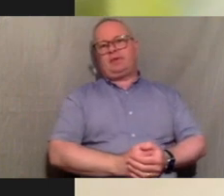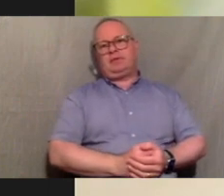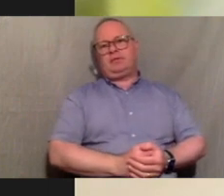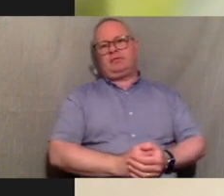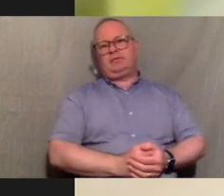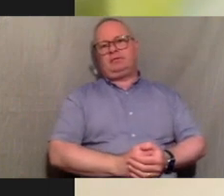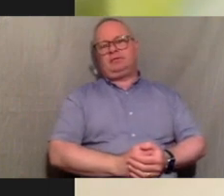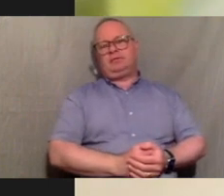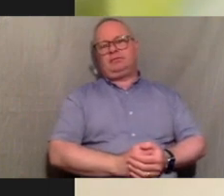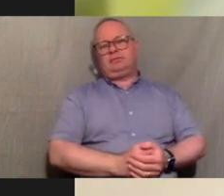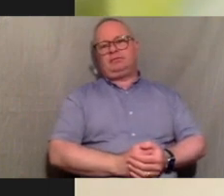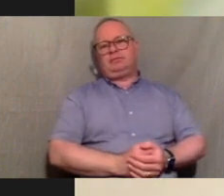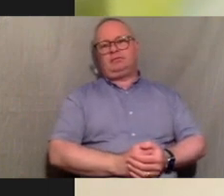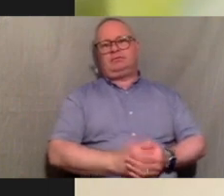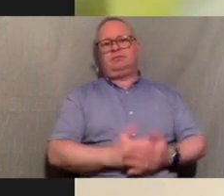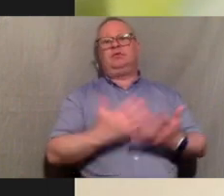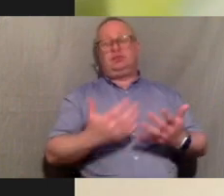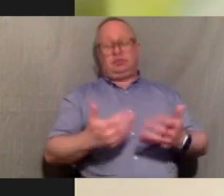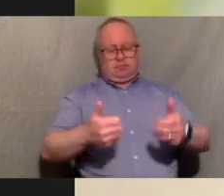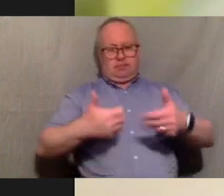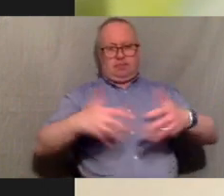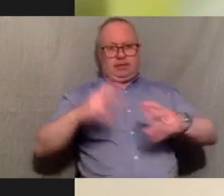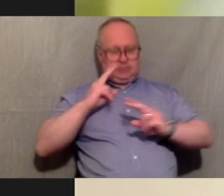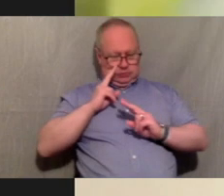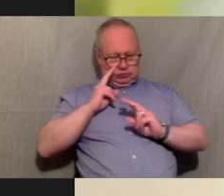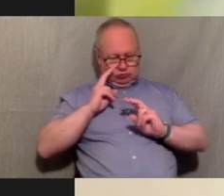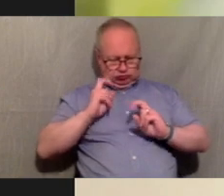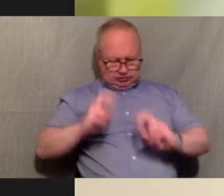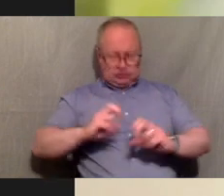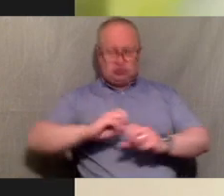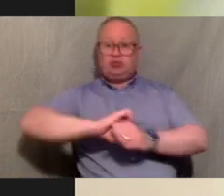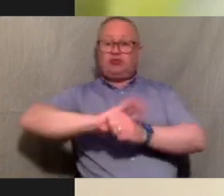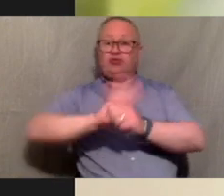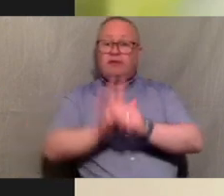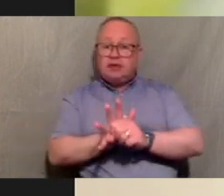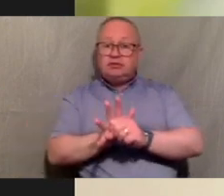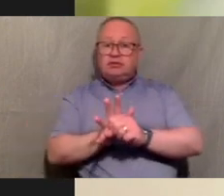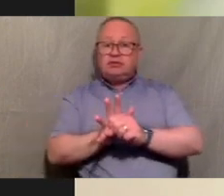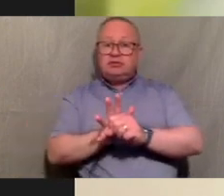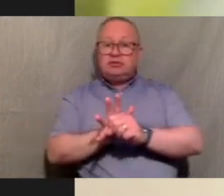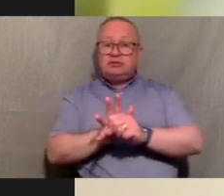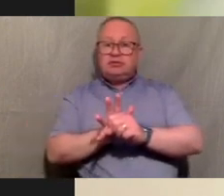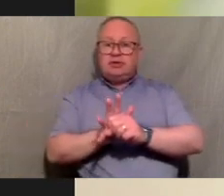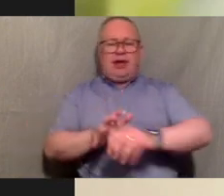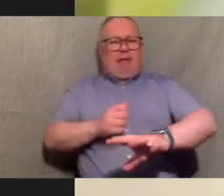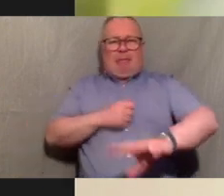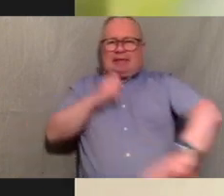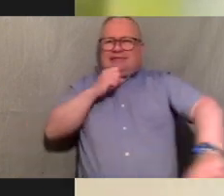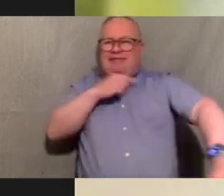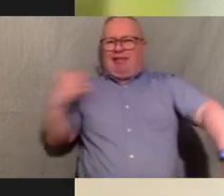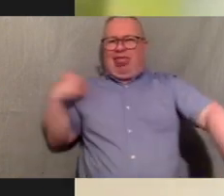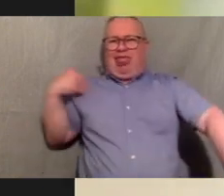with the coronavirus research with the BAME community hold on baby um with the sorry that's my son he's in the background